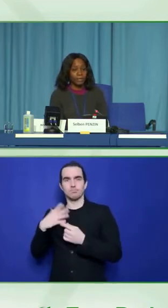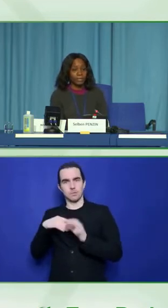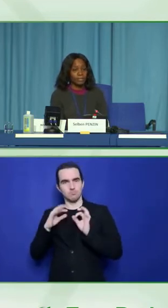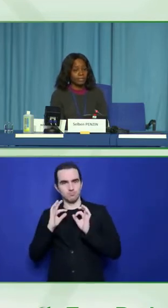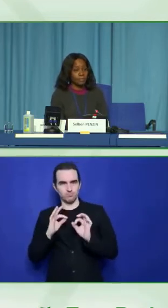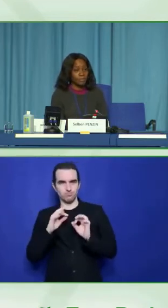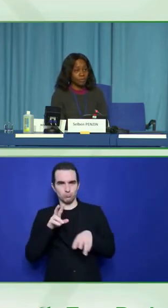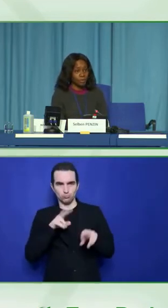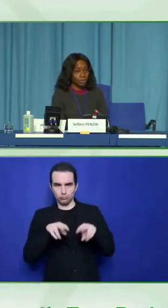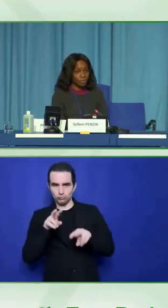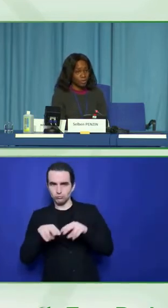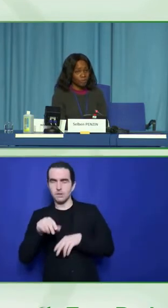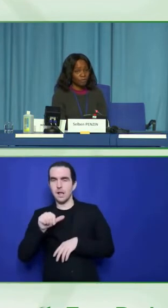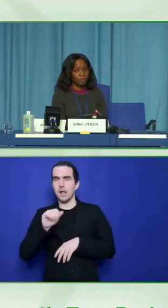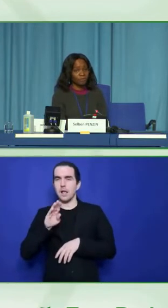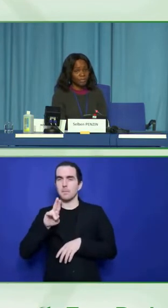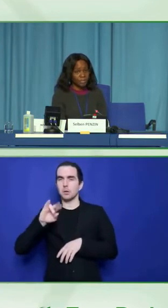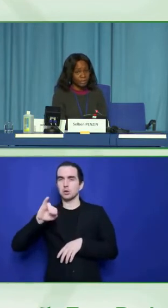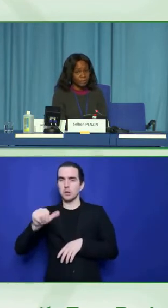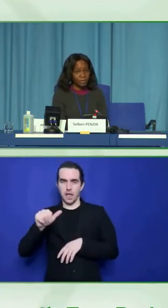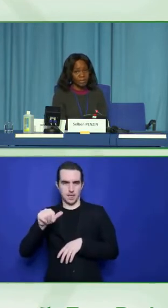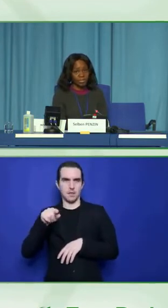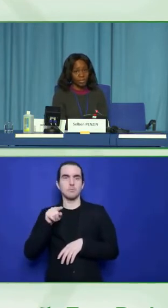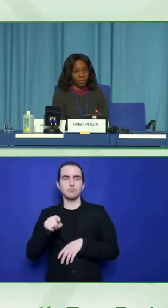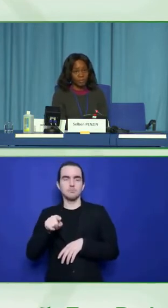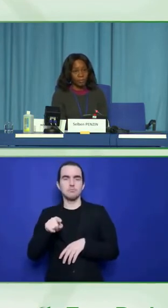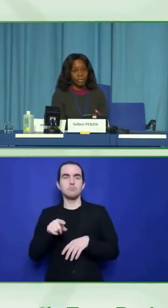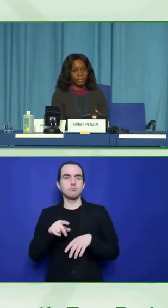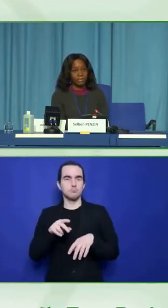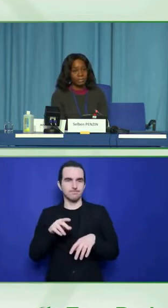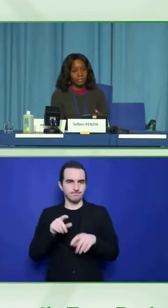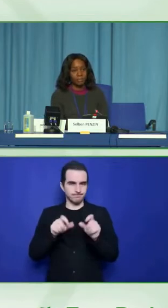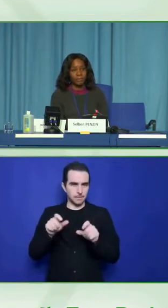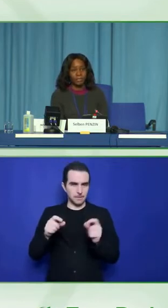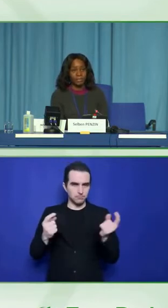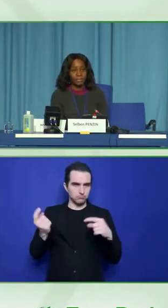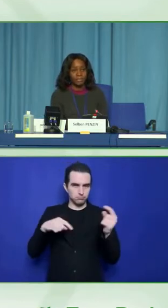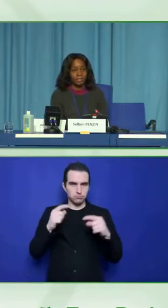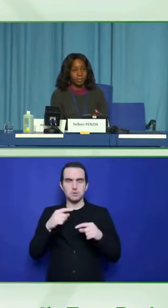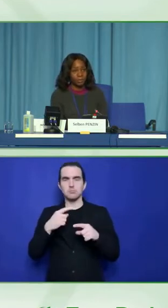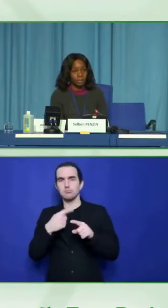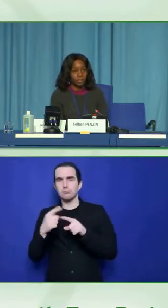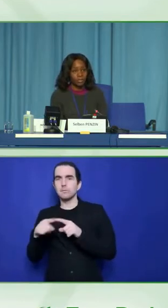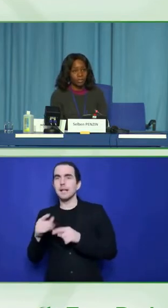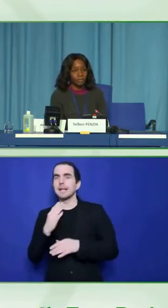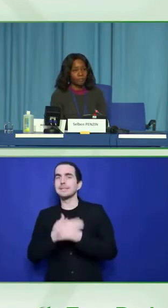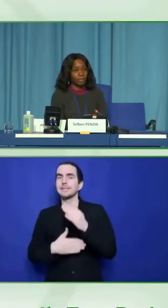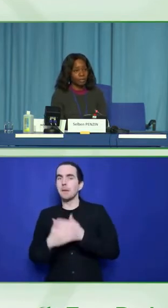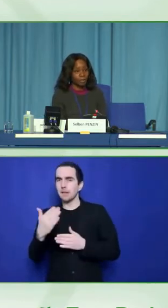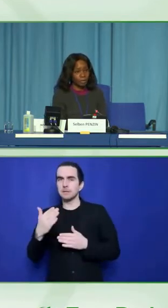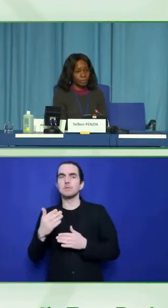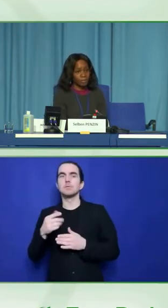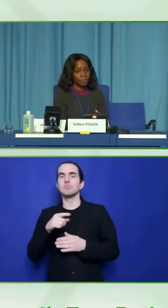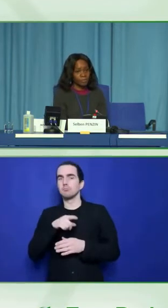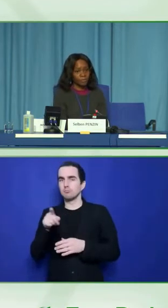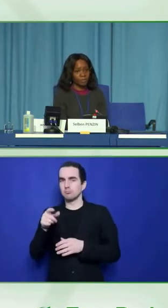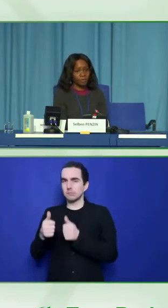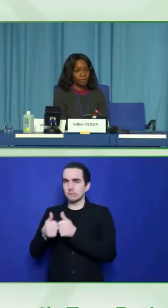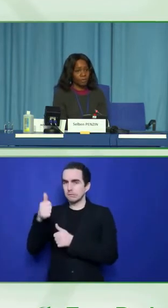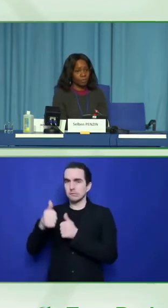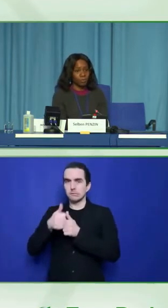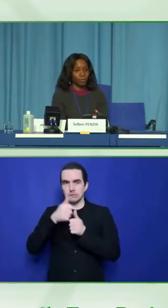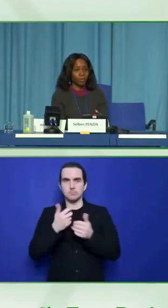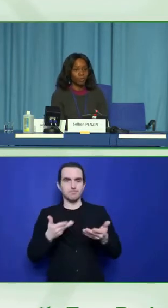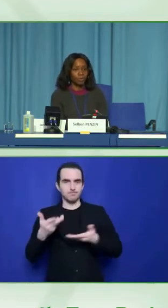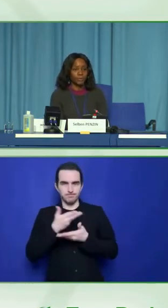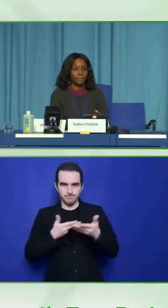online accessibility audit training for the first time in Nigeria, and since then replicated the online training in other parts of